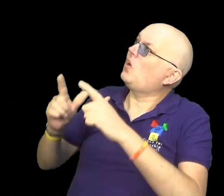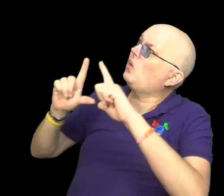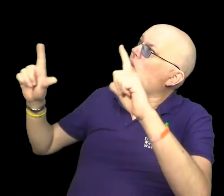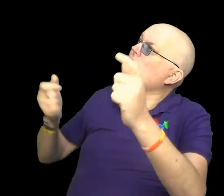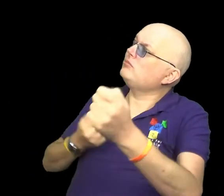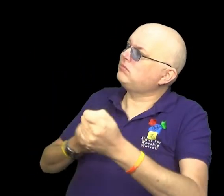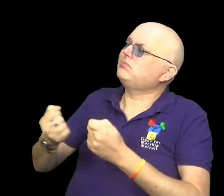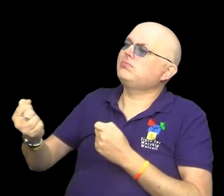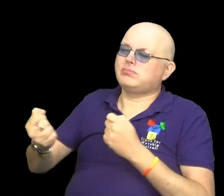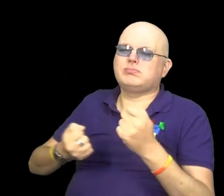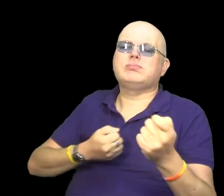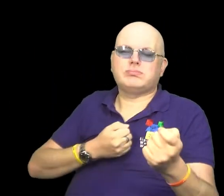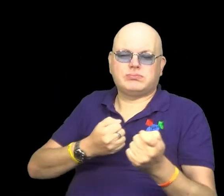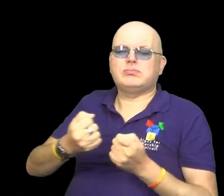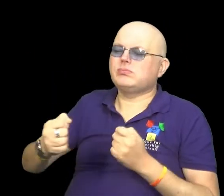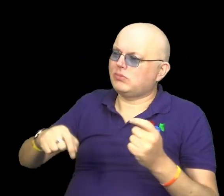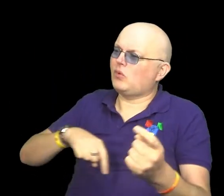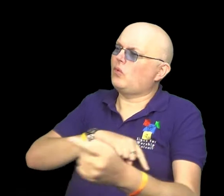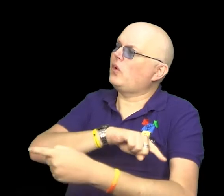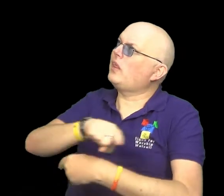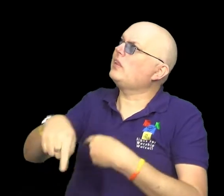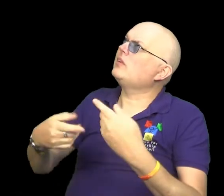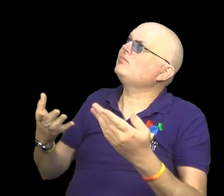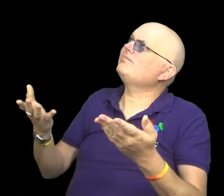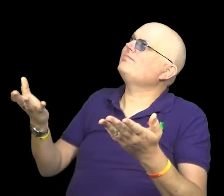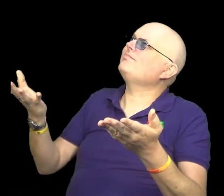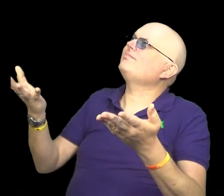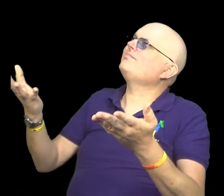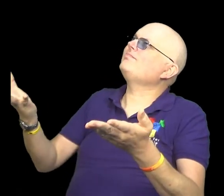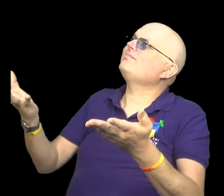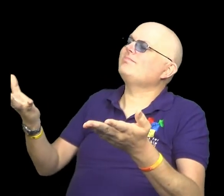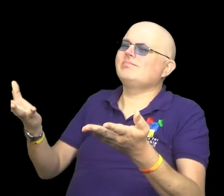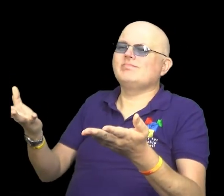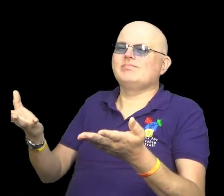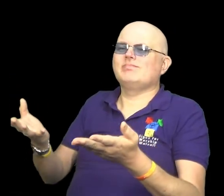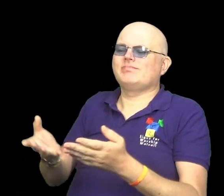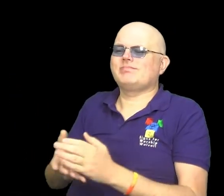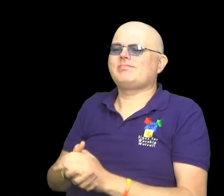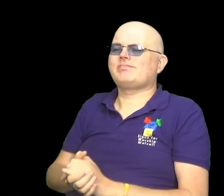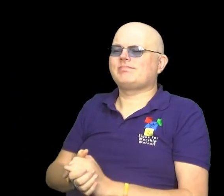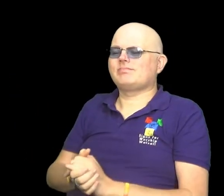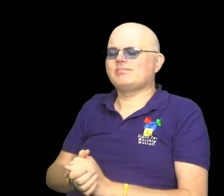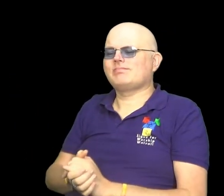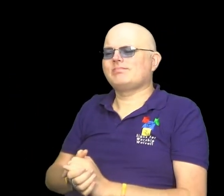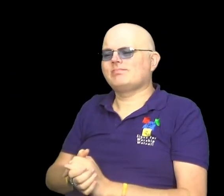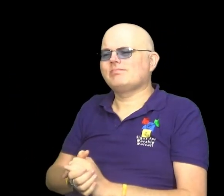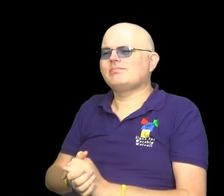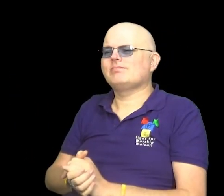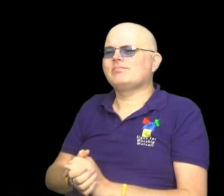way. Lord, have your way. With us.